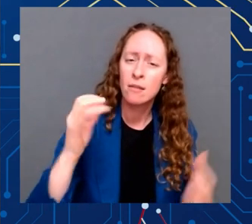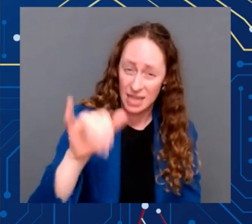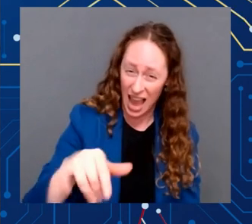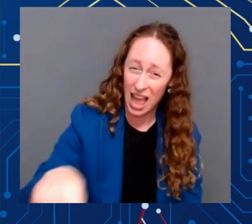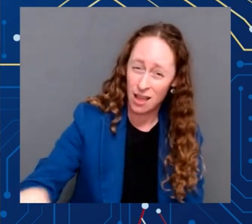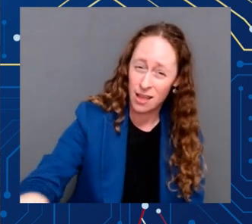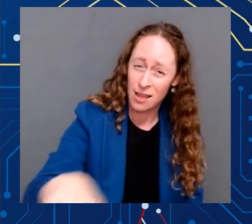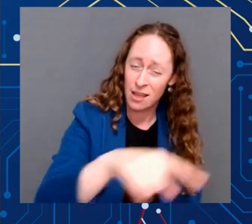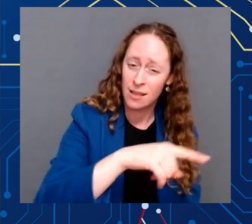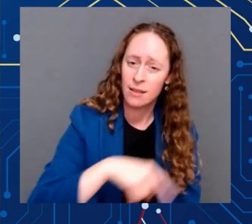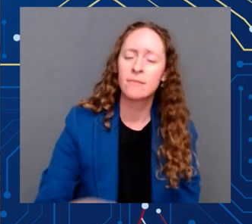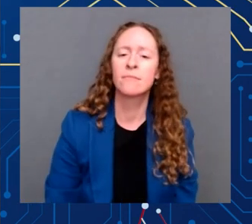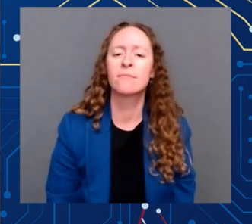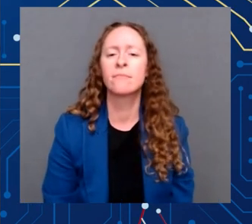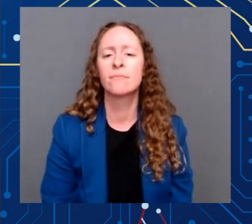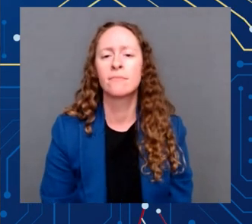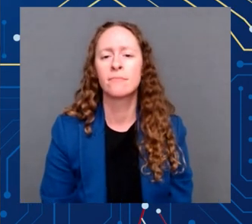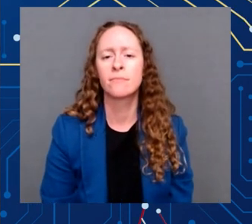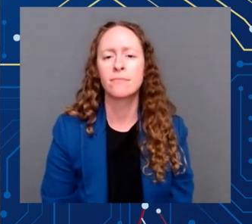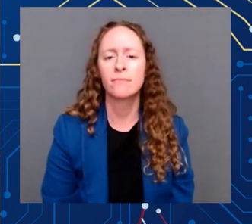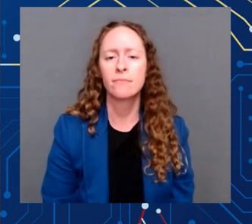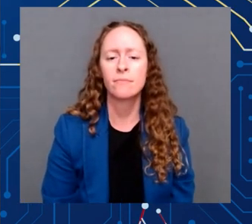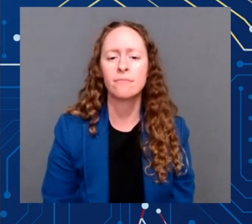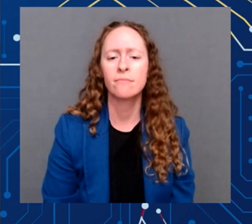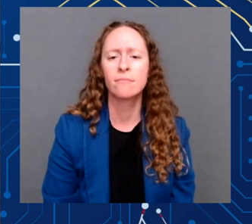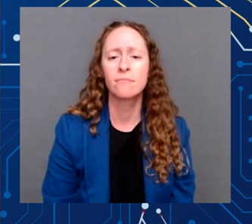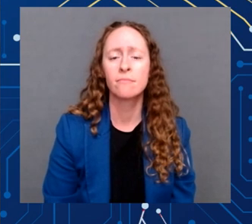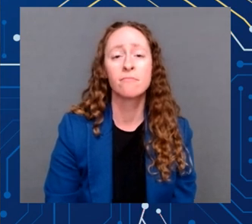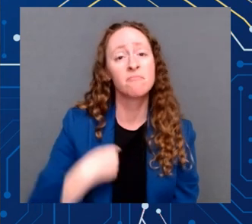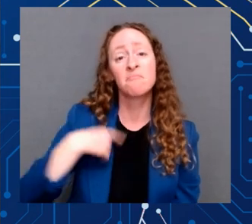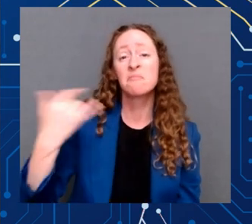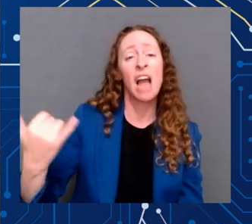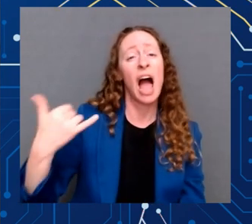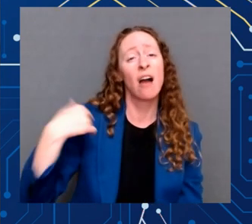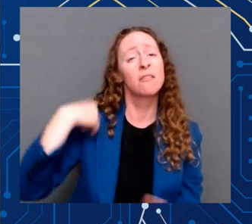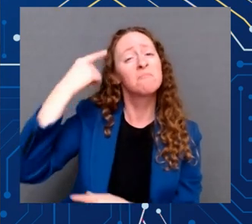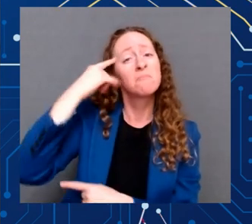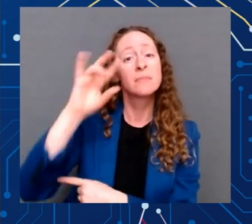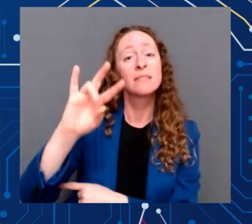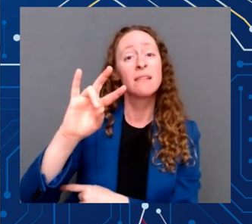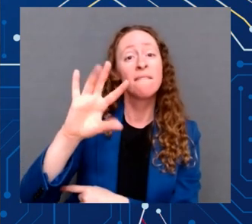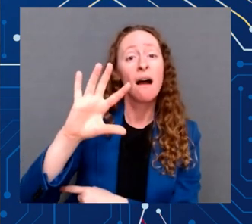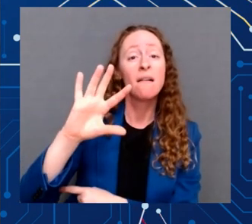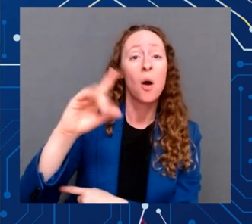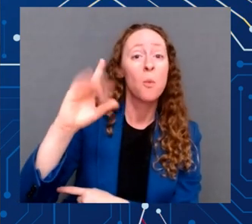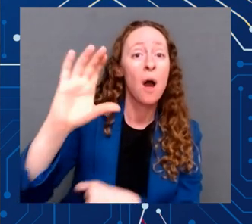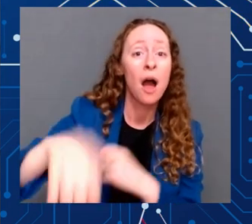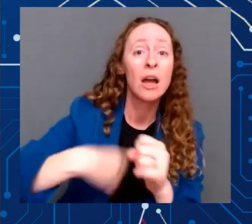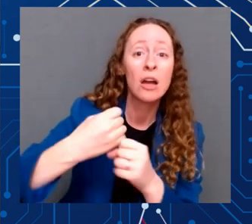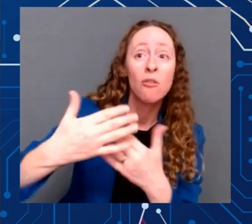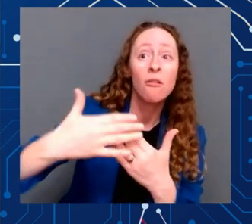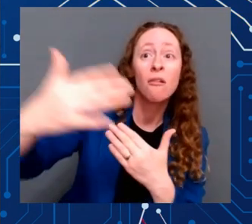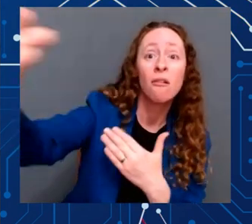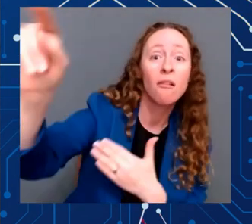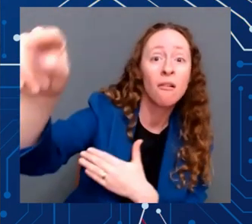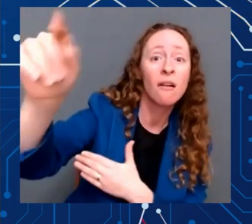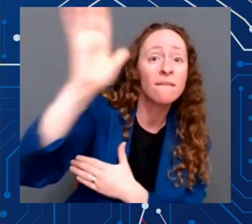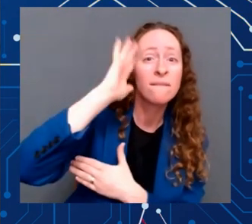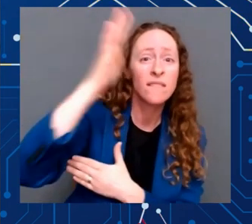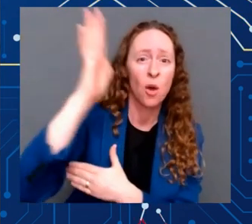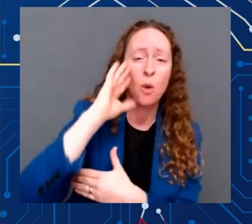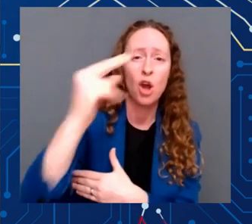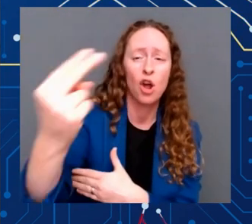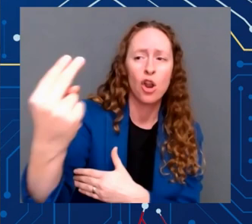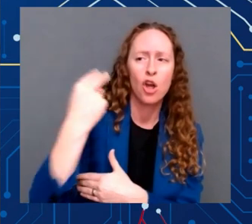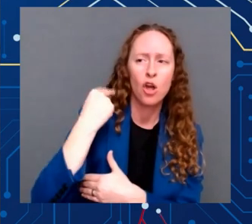from people who will look back on this week, they'll know that we met this moment. Today,